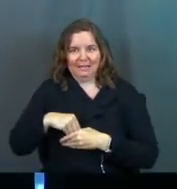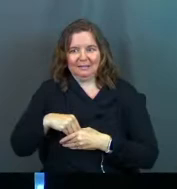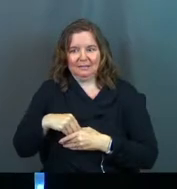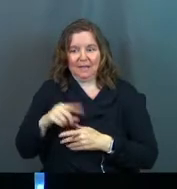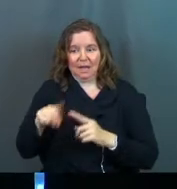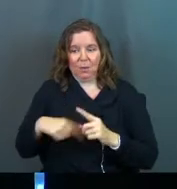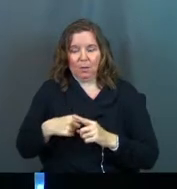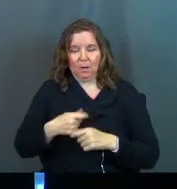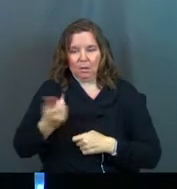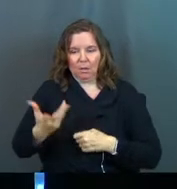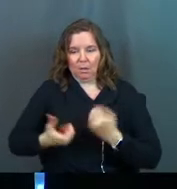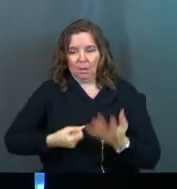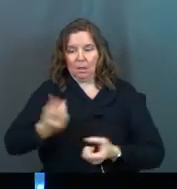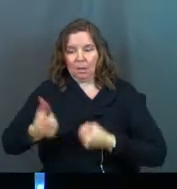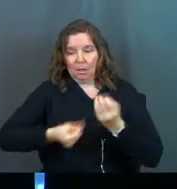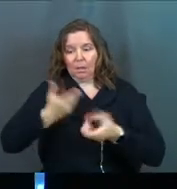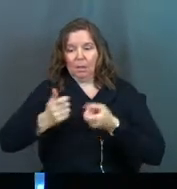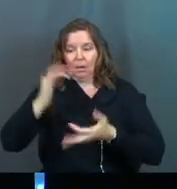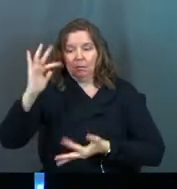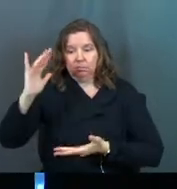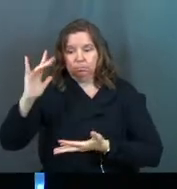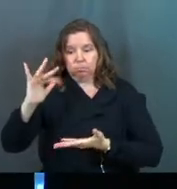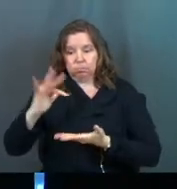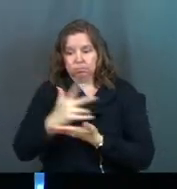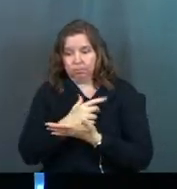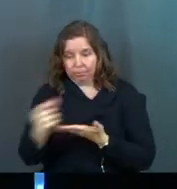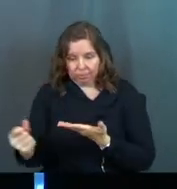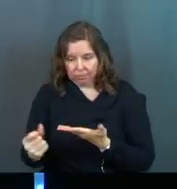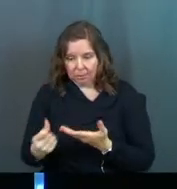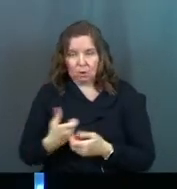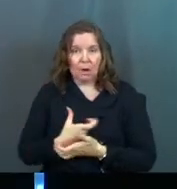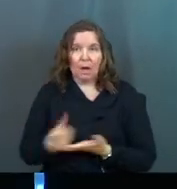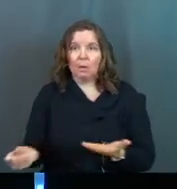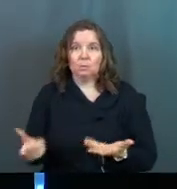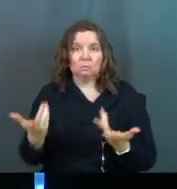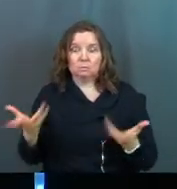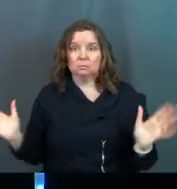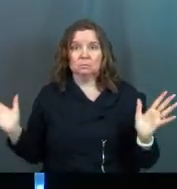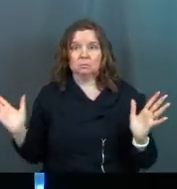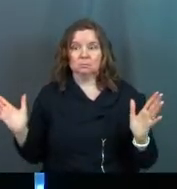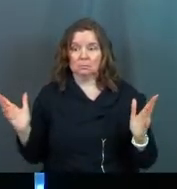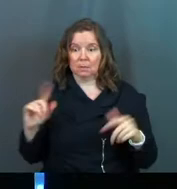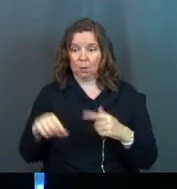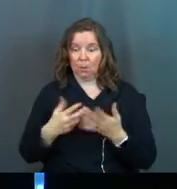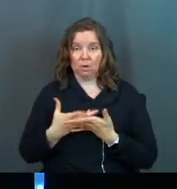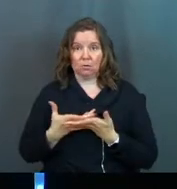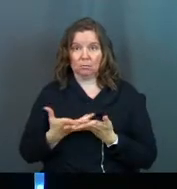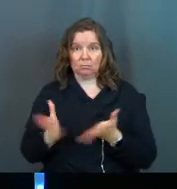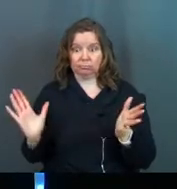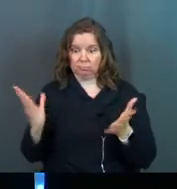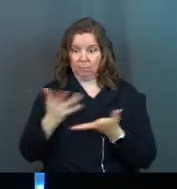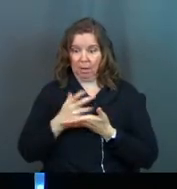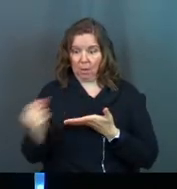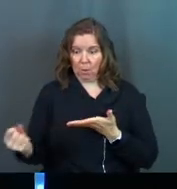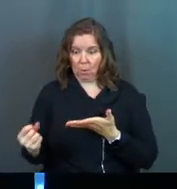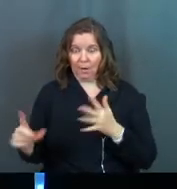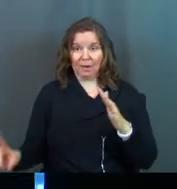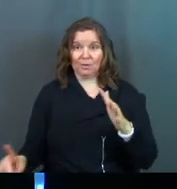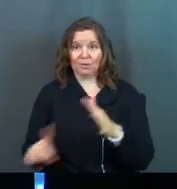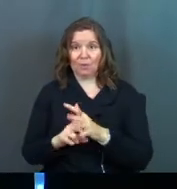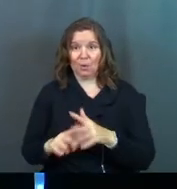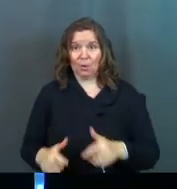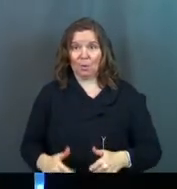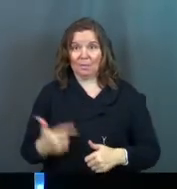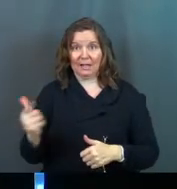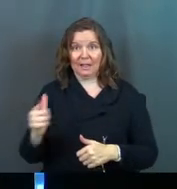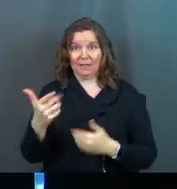once you expend all of those resources, you're out. And when you're out, and then you show up to the living room